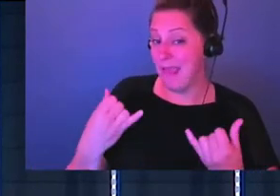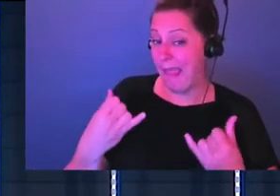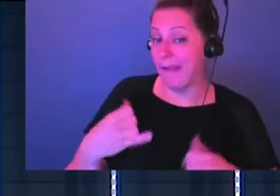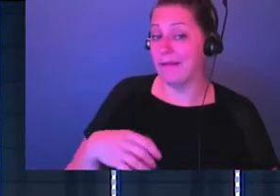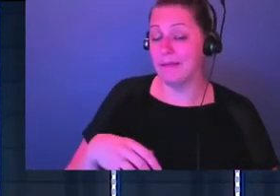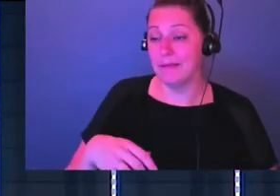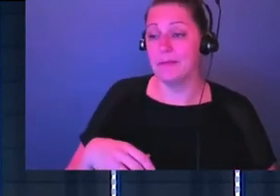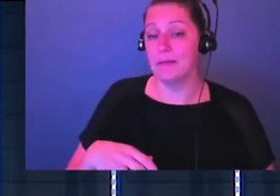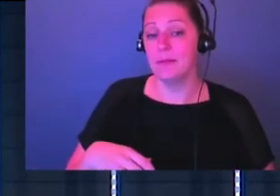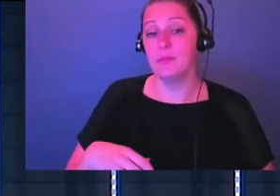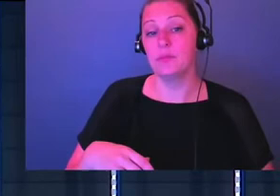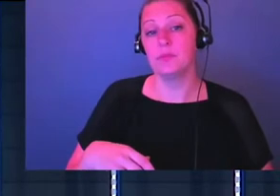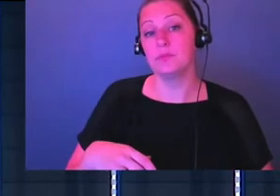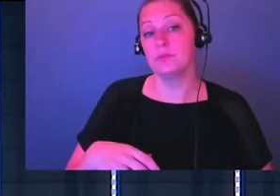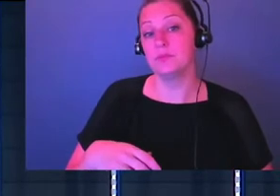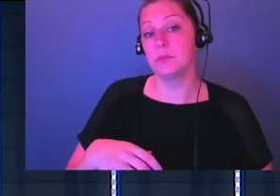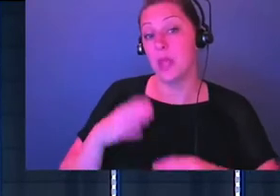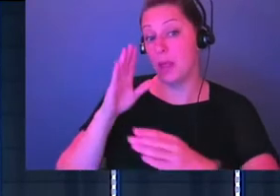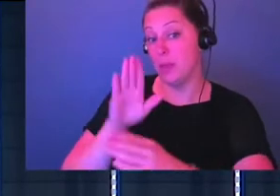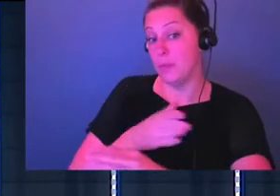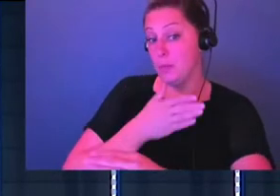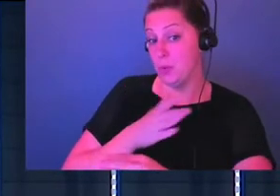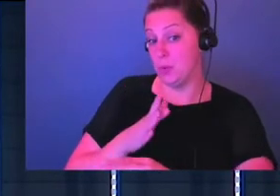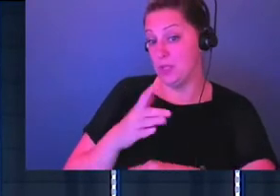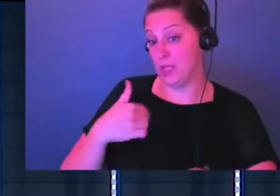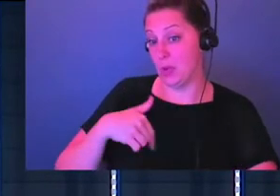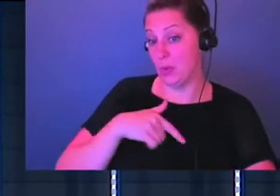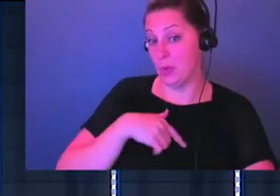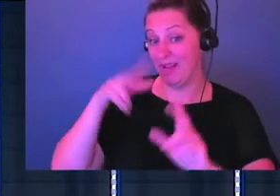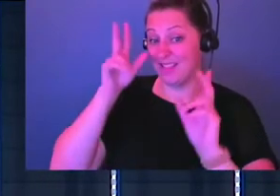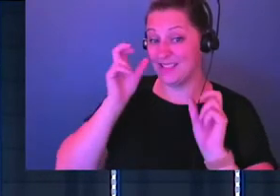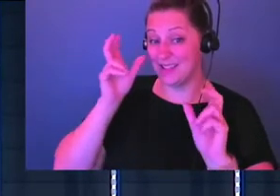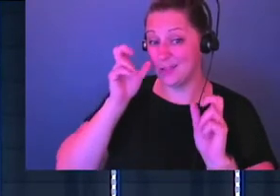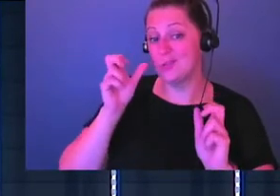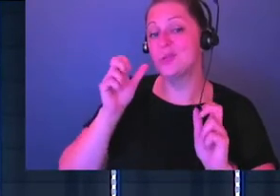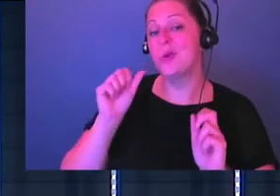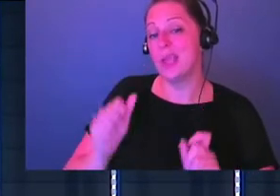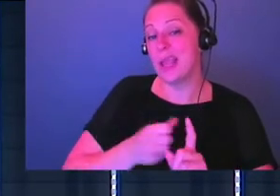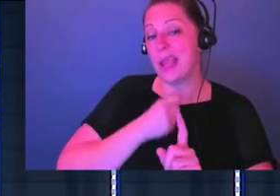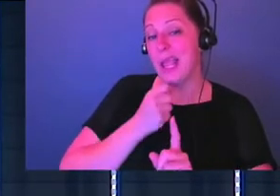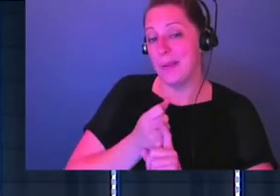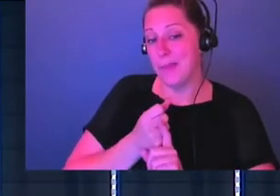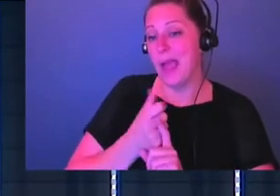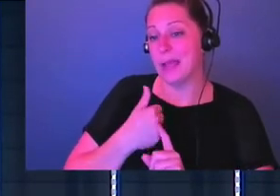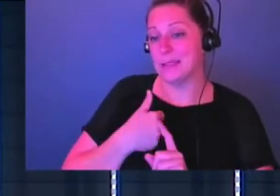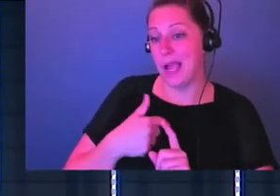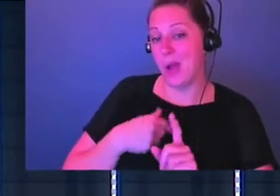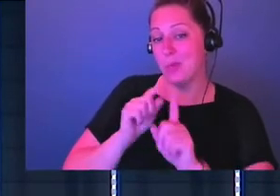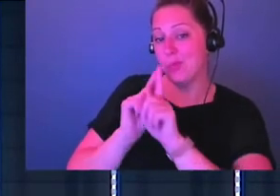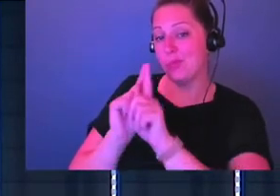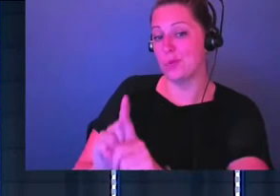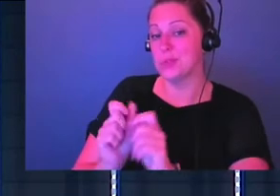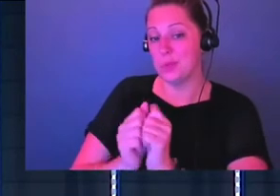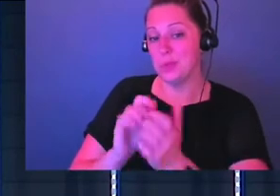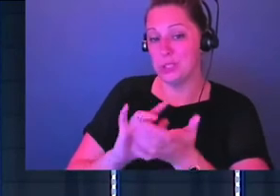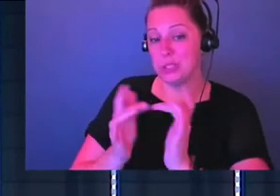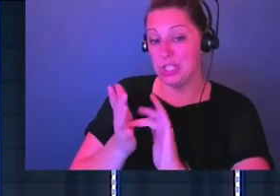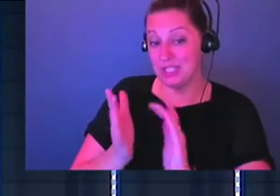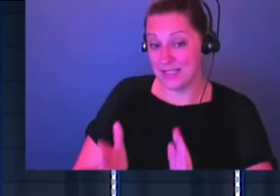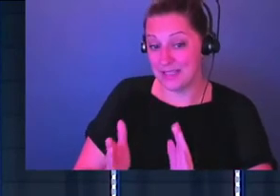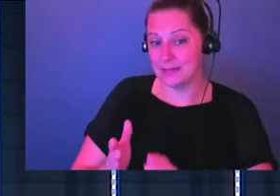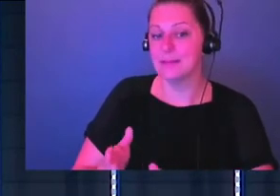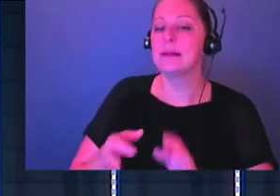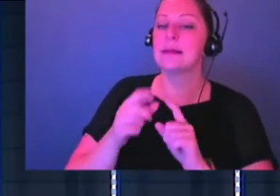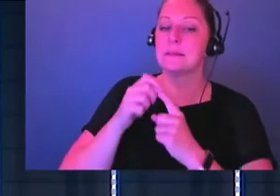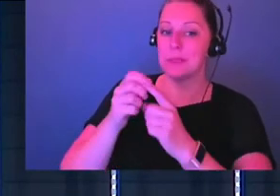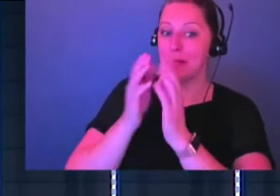our music, the music that we listen to can have an impact on our walk with Jesus spiritually. And more specifically, we're going to talk about praise music.